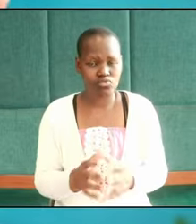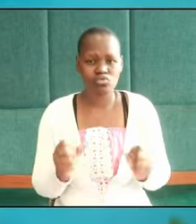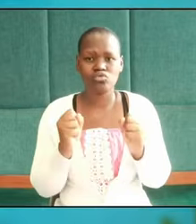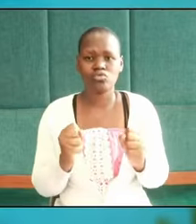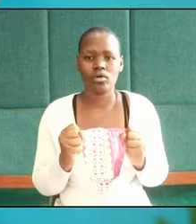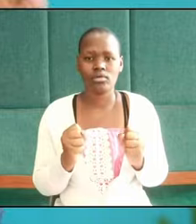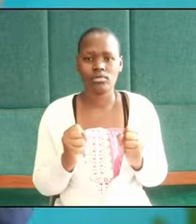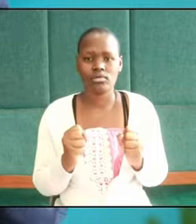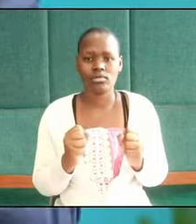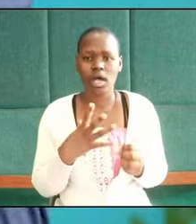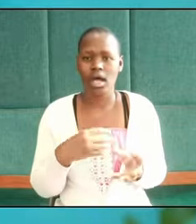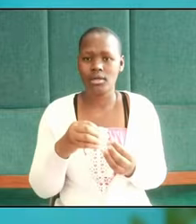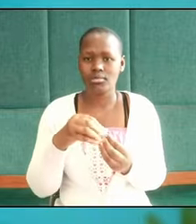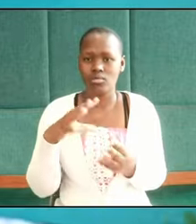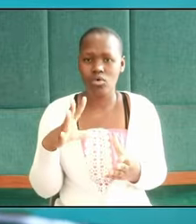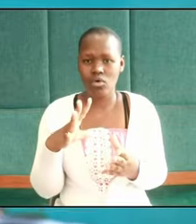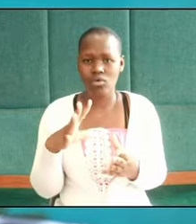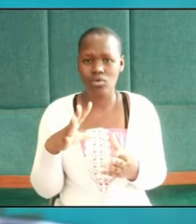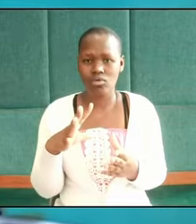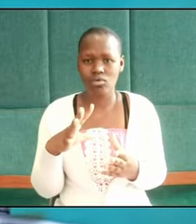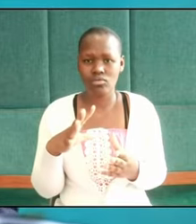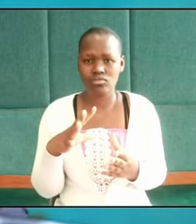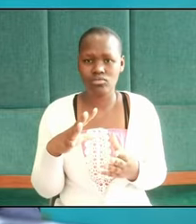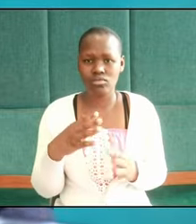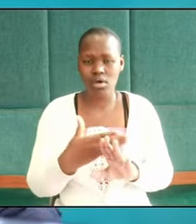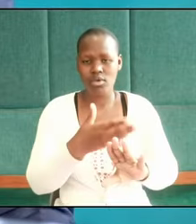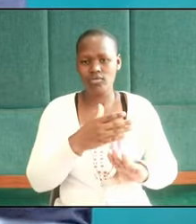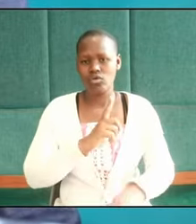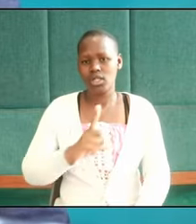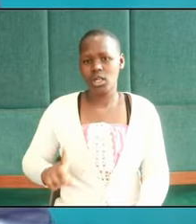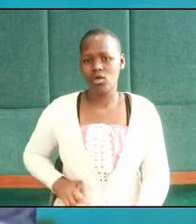and more ardent before the Lord